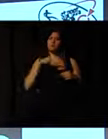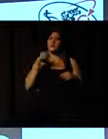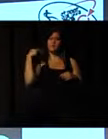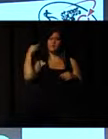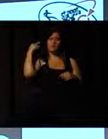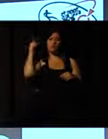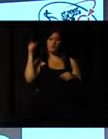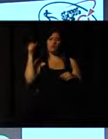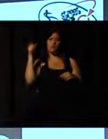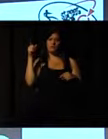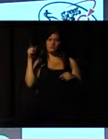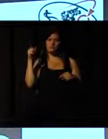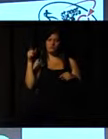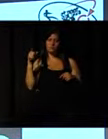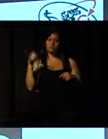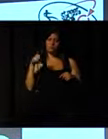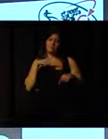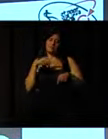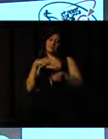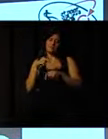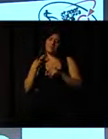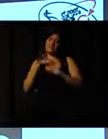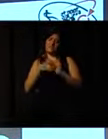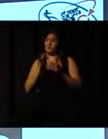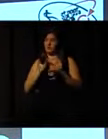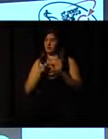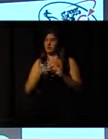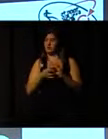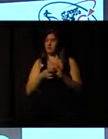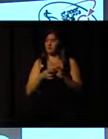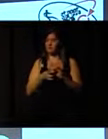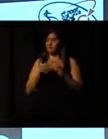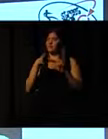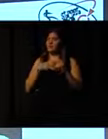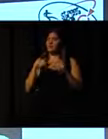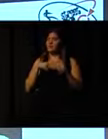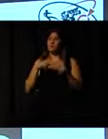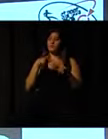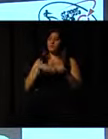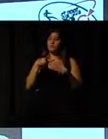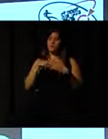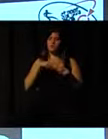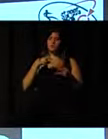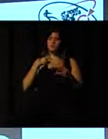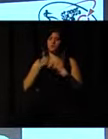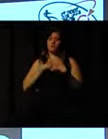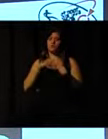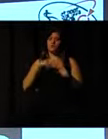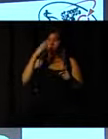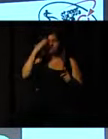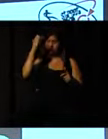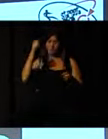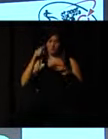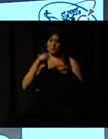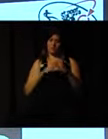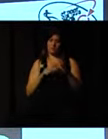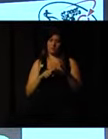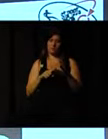event to make the most of the games. then, finally, I'm just going to talk about some of our priorities for the future.